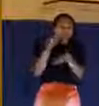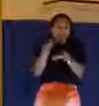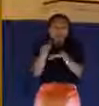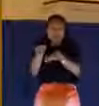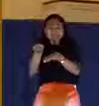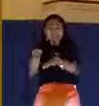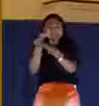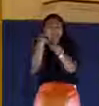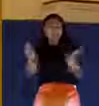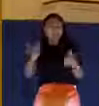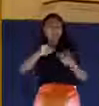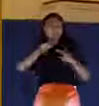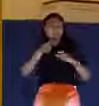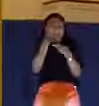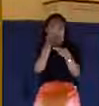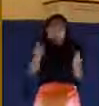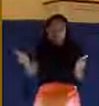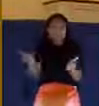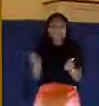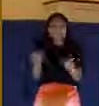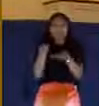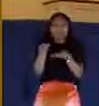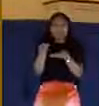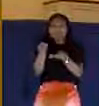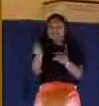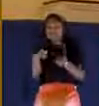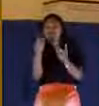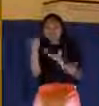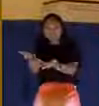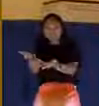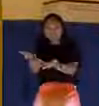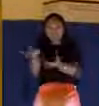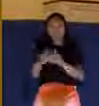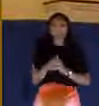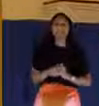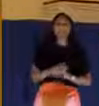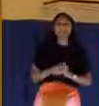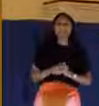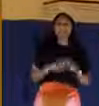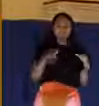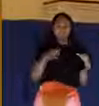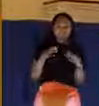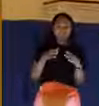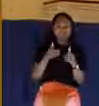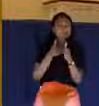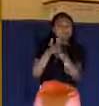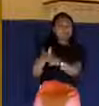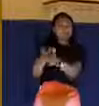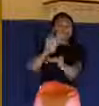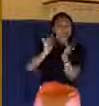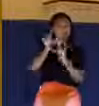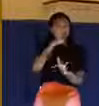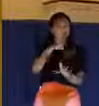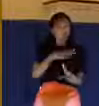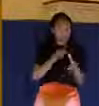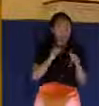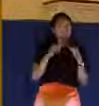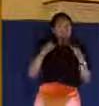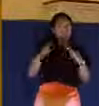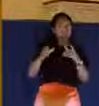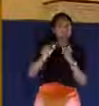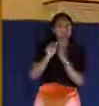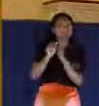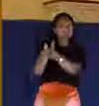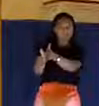ease the pain. And this is what they were doing with Jesus when they